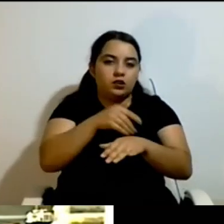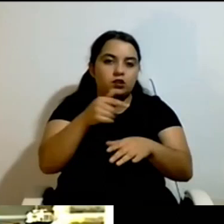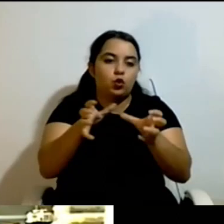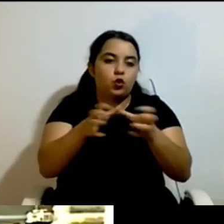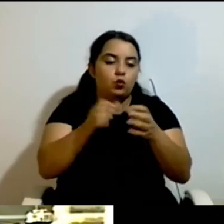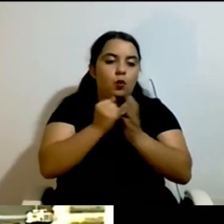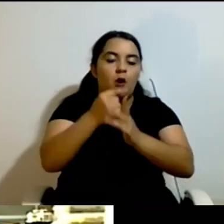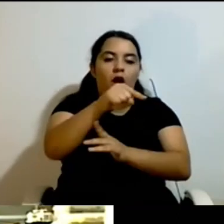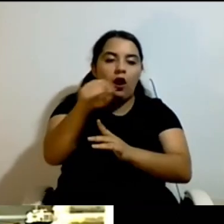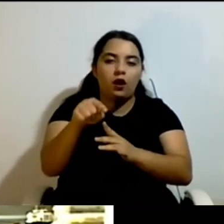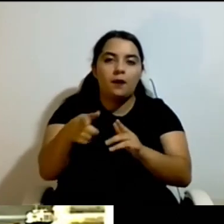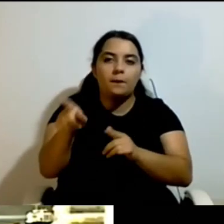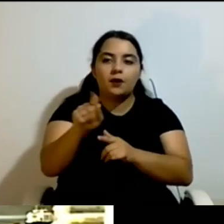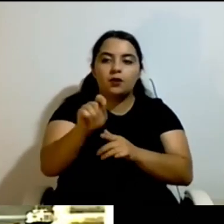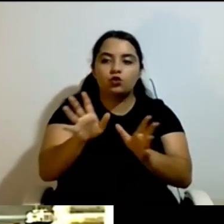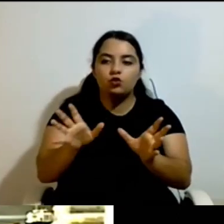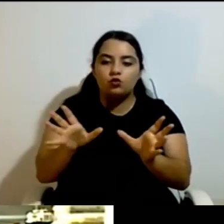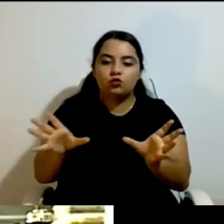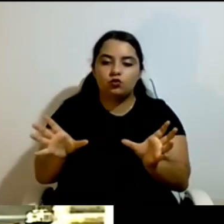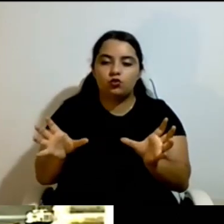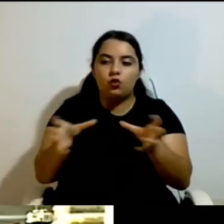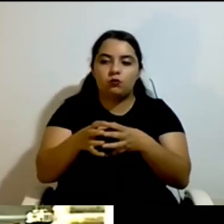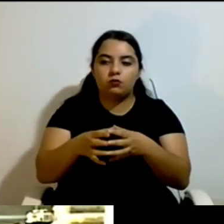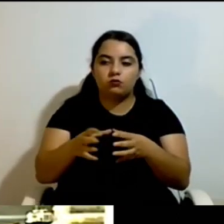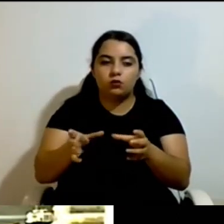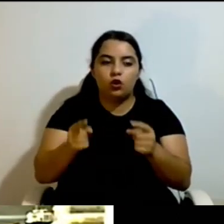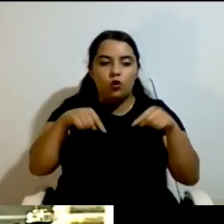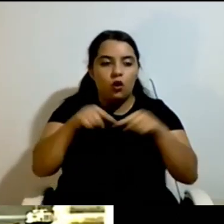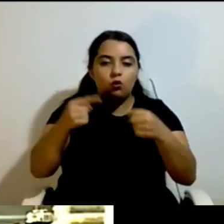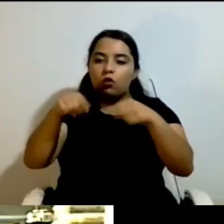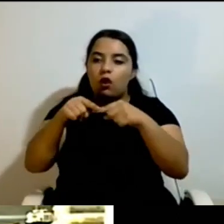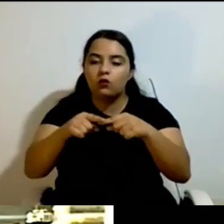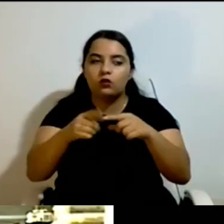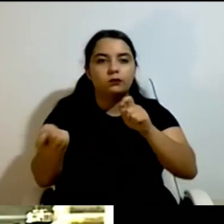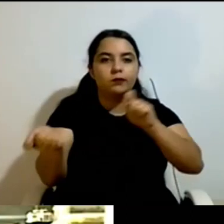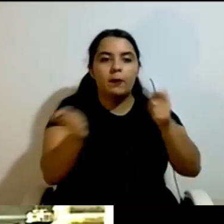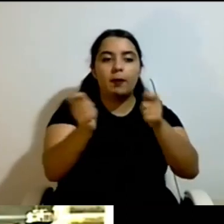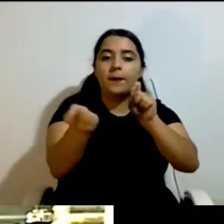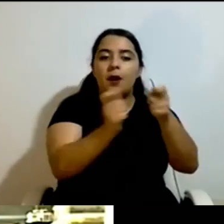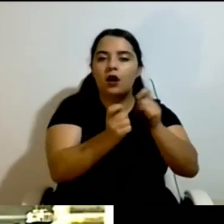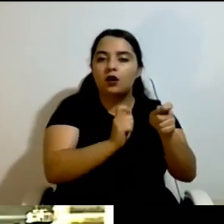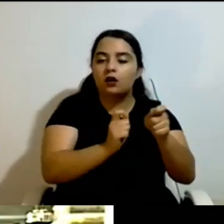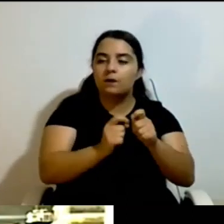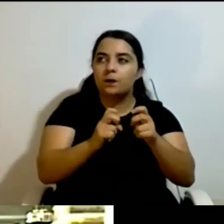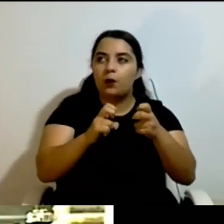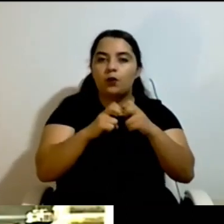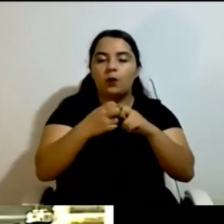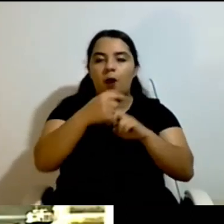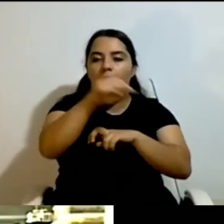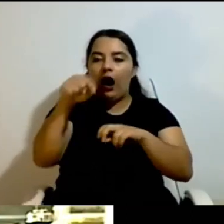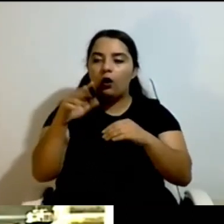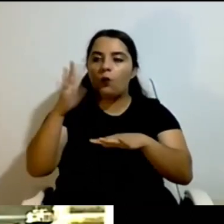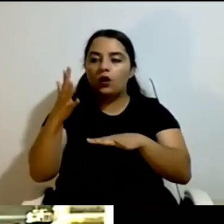the problems they found, you know, problems with finding assistance, problems with conflicts with assistance,